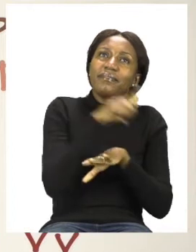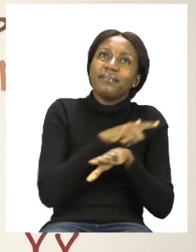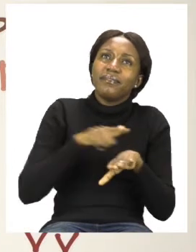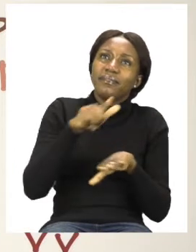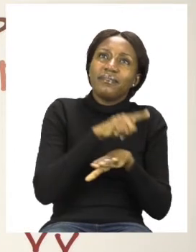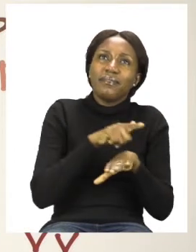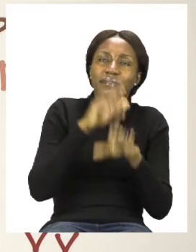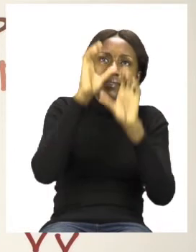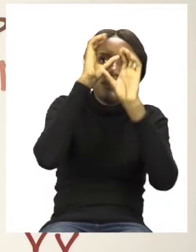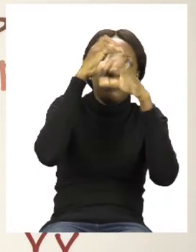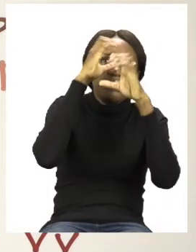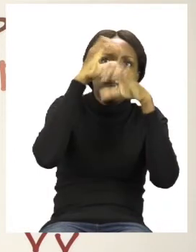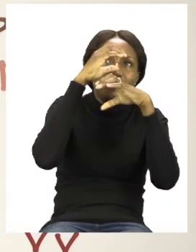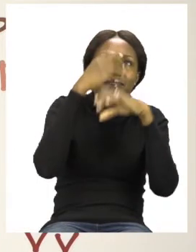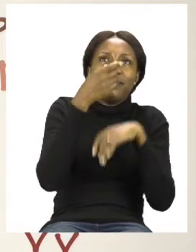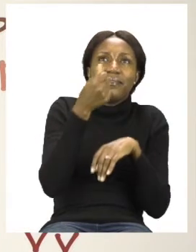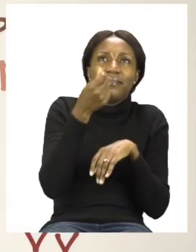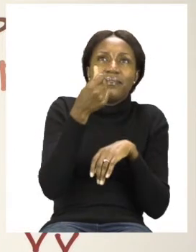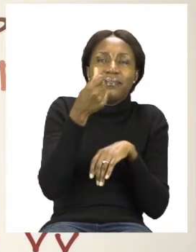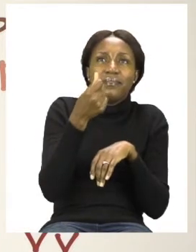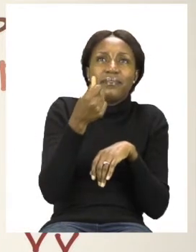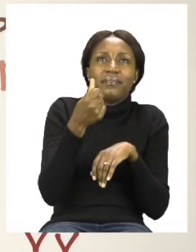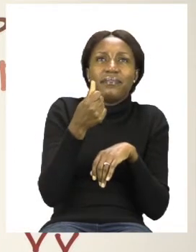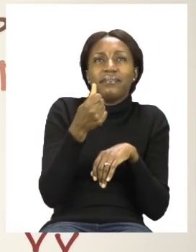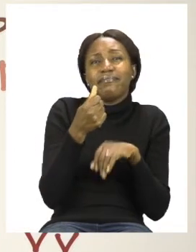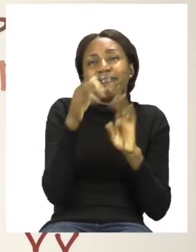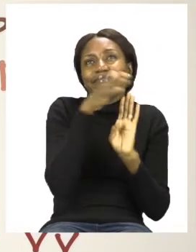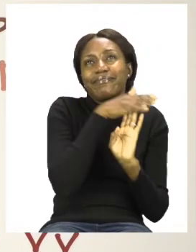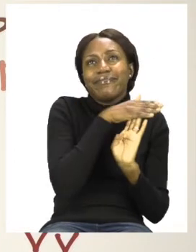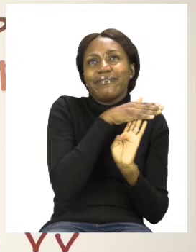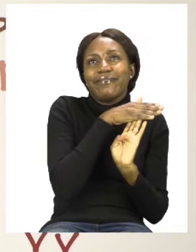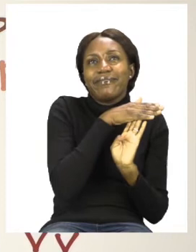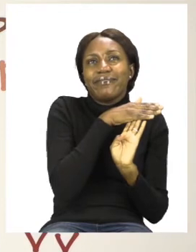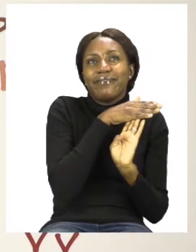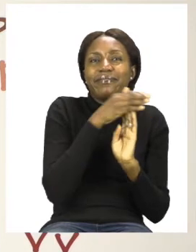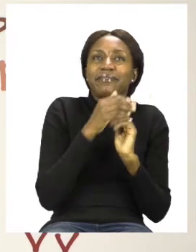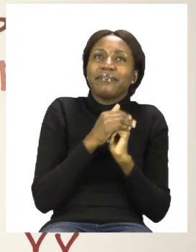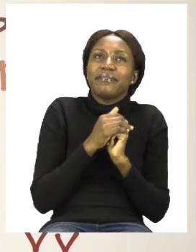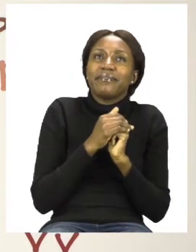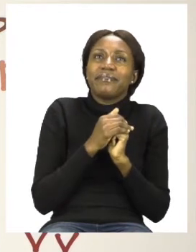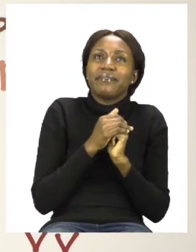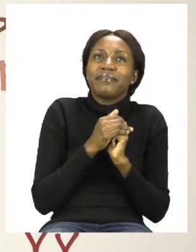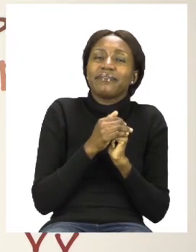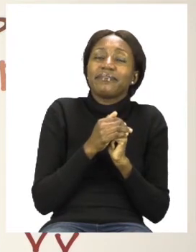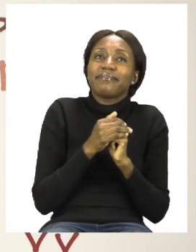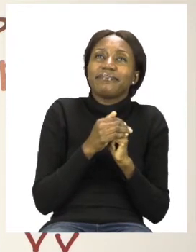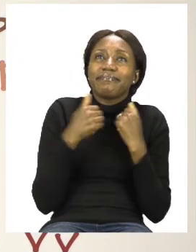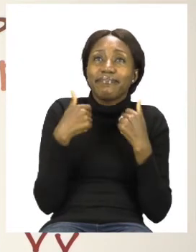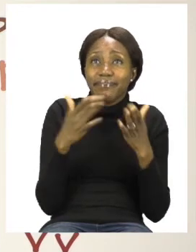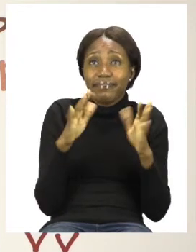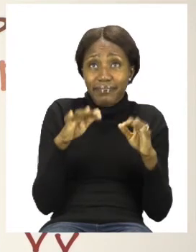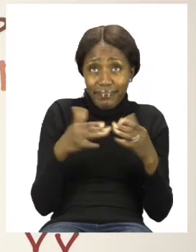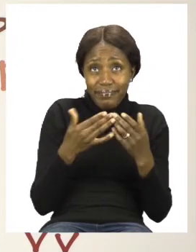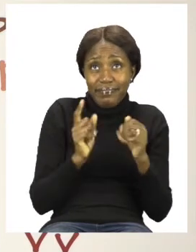media, money and saving. And before we get into any lessons, boys and girls,